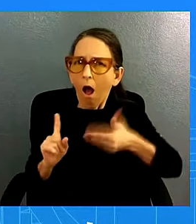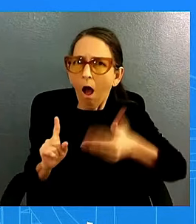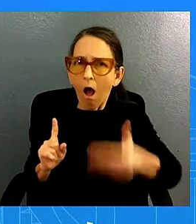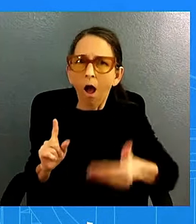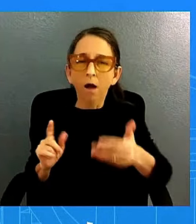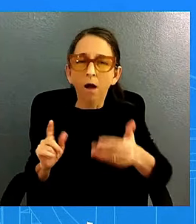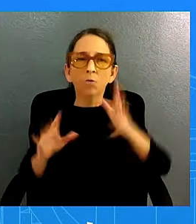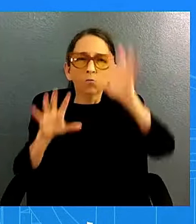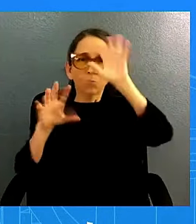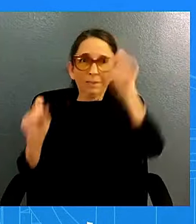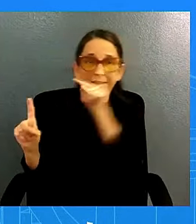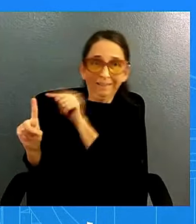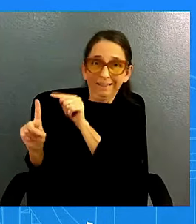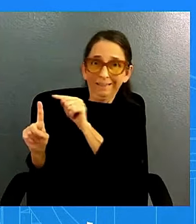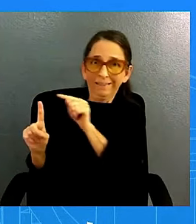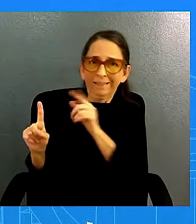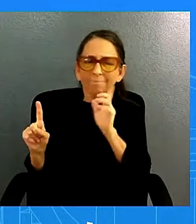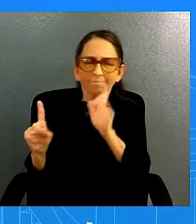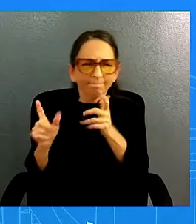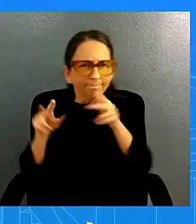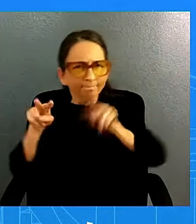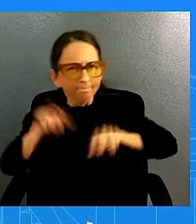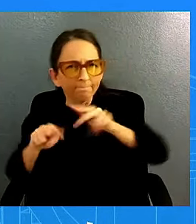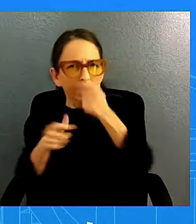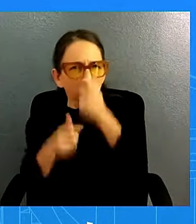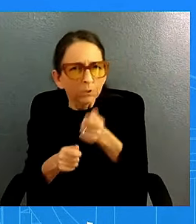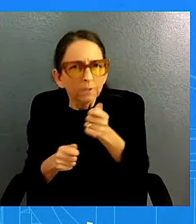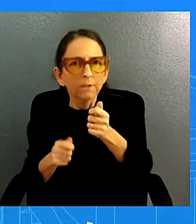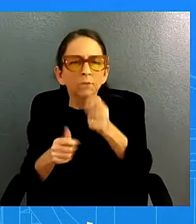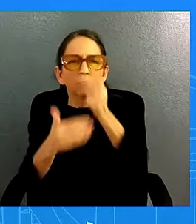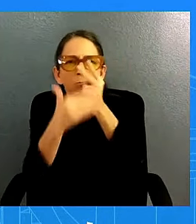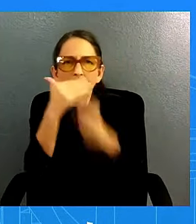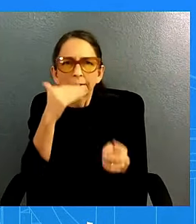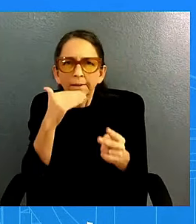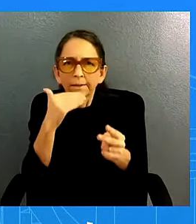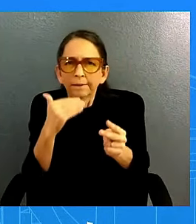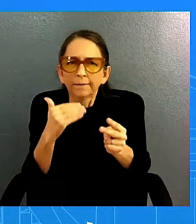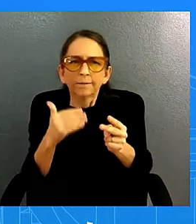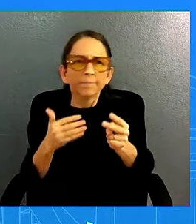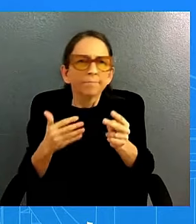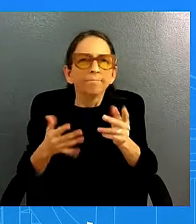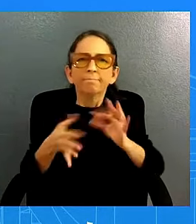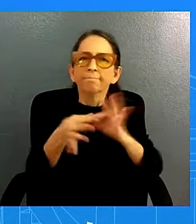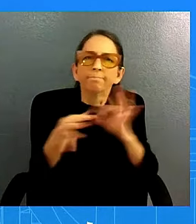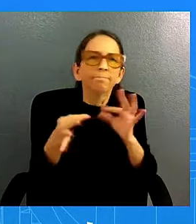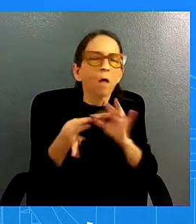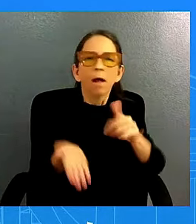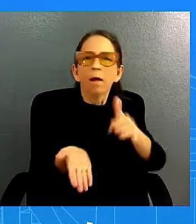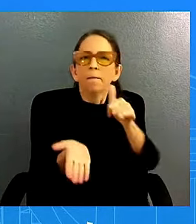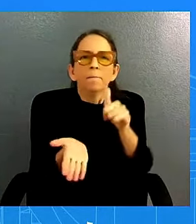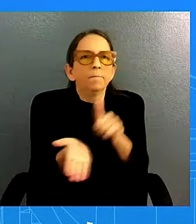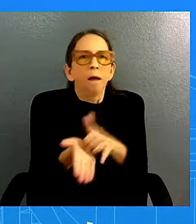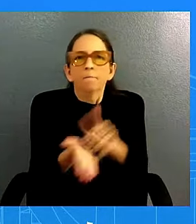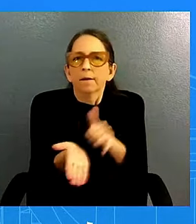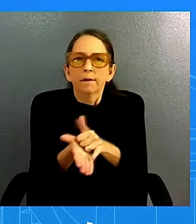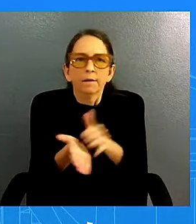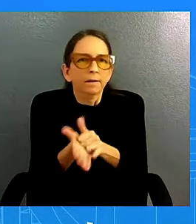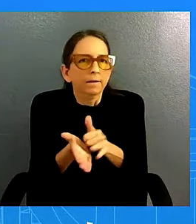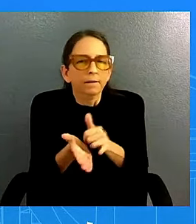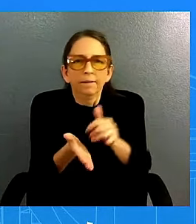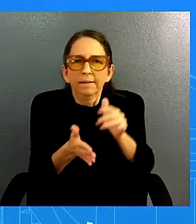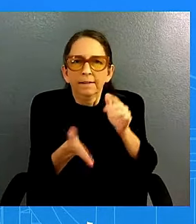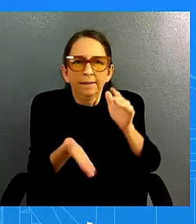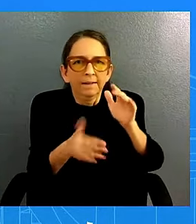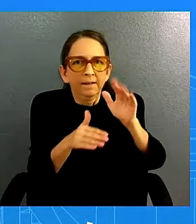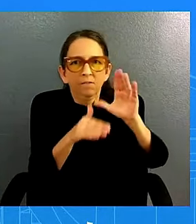these predictions that said uh sorry you can't get this much disinflation six and a half points on the cpi without accepting